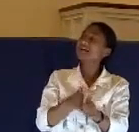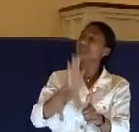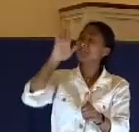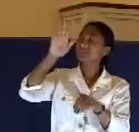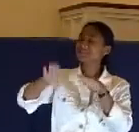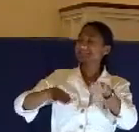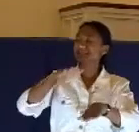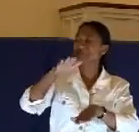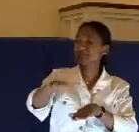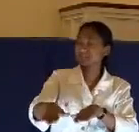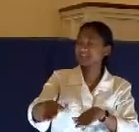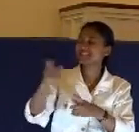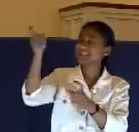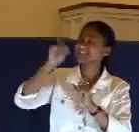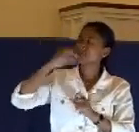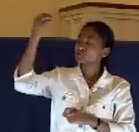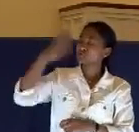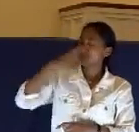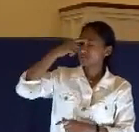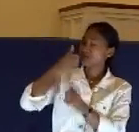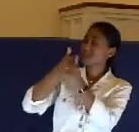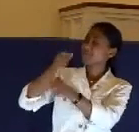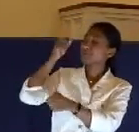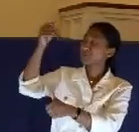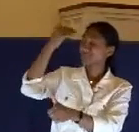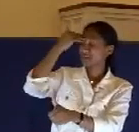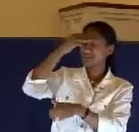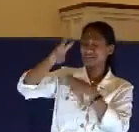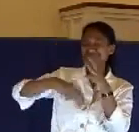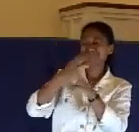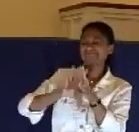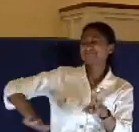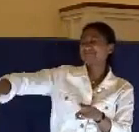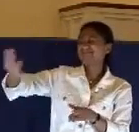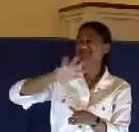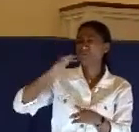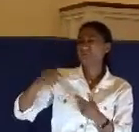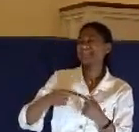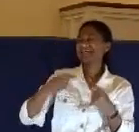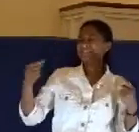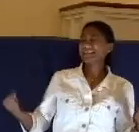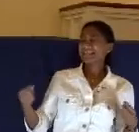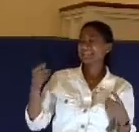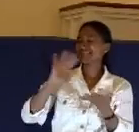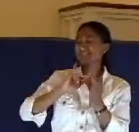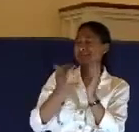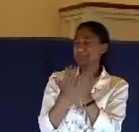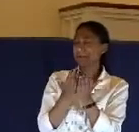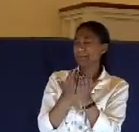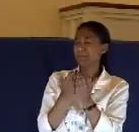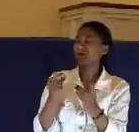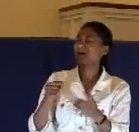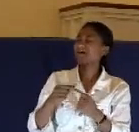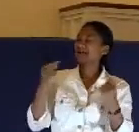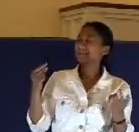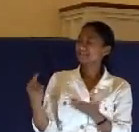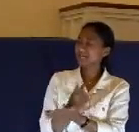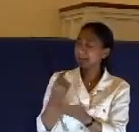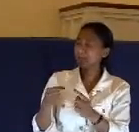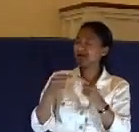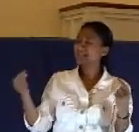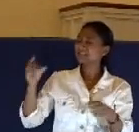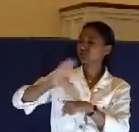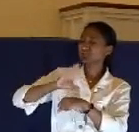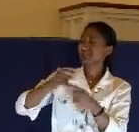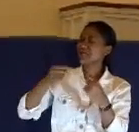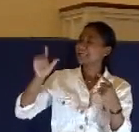that we live in a corrupt world, a world that is hostile to the gospel, hostile to the church, hostile to the word